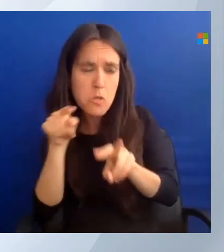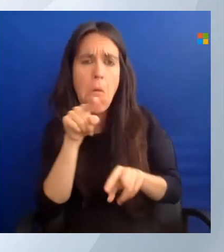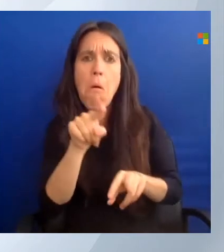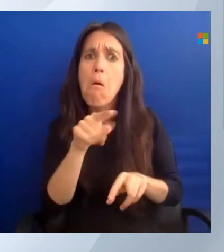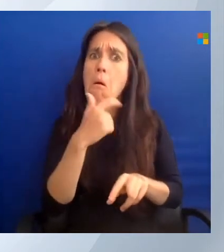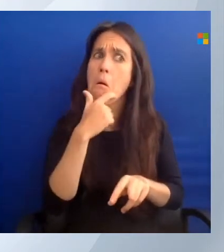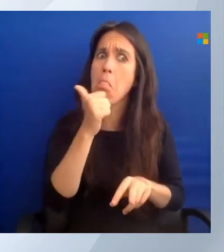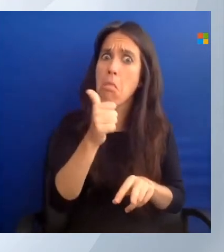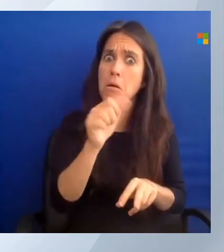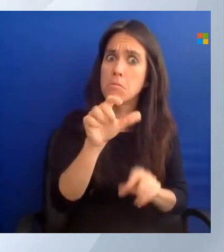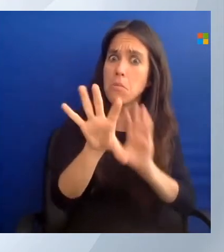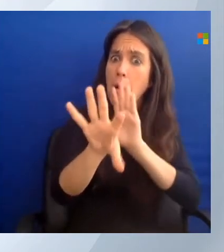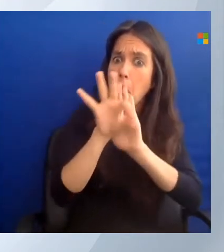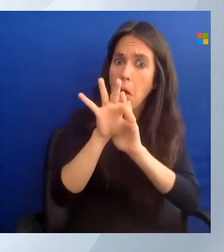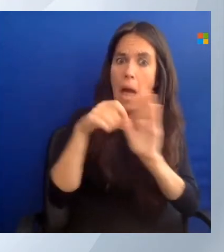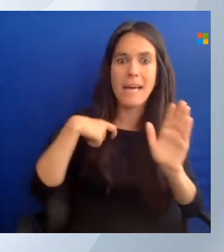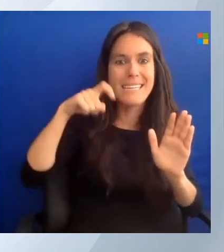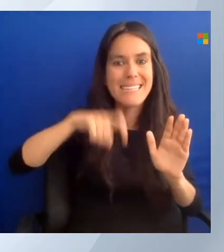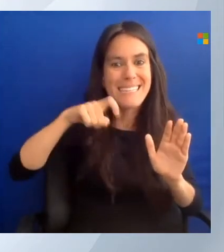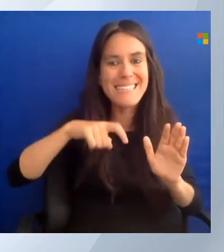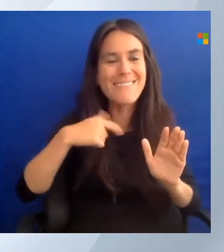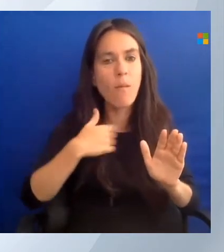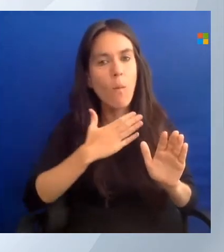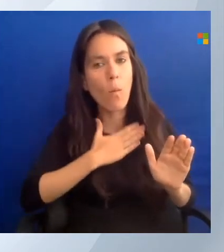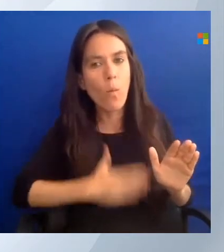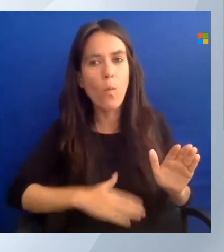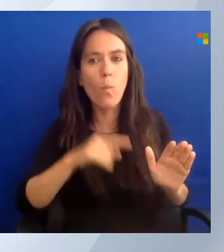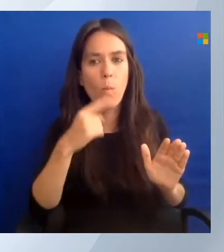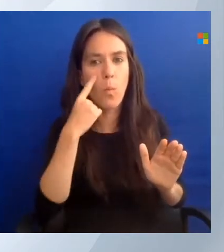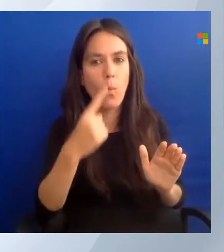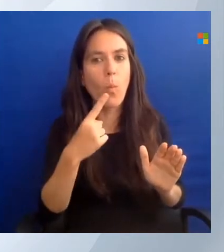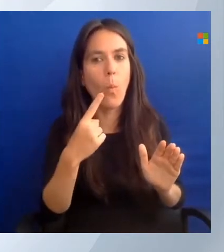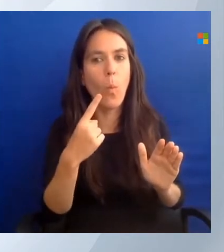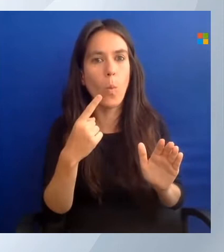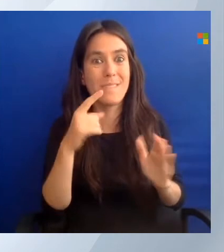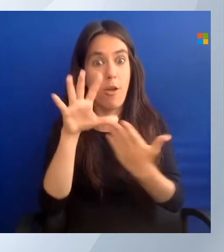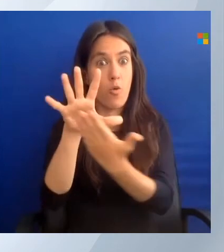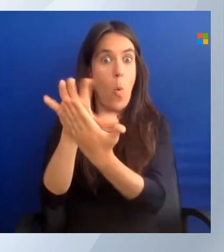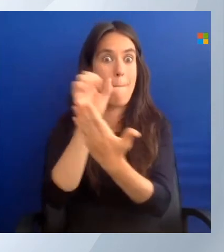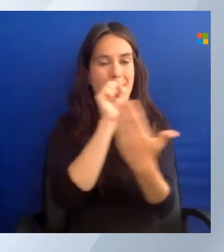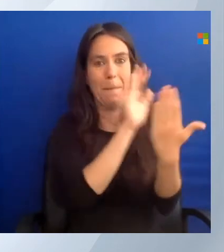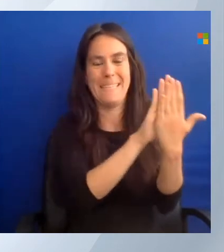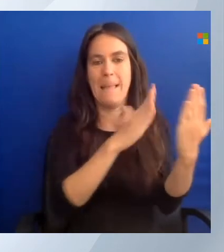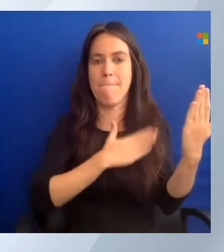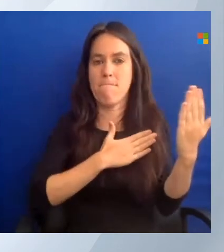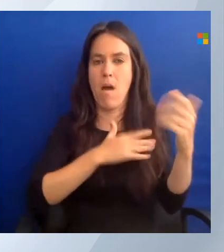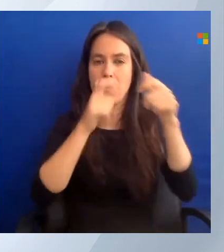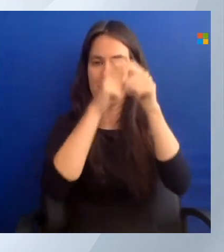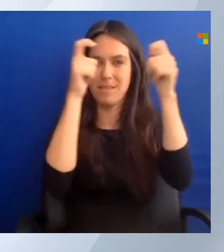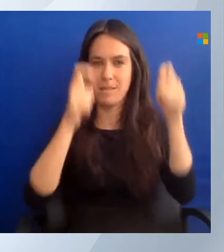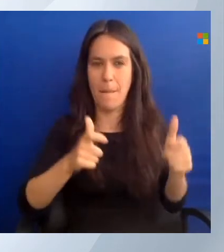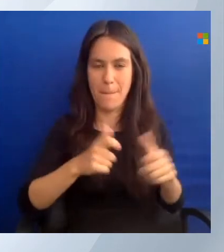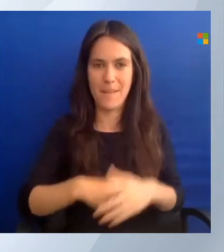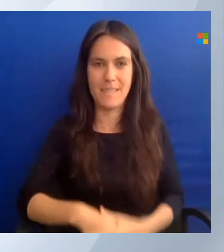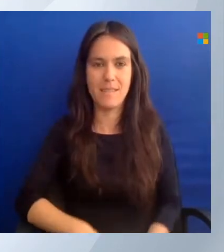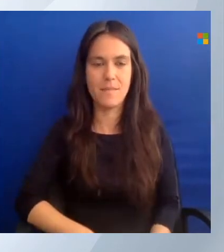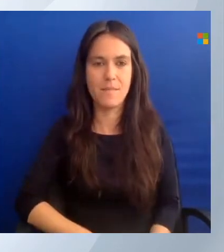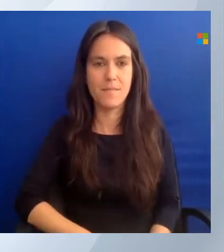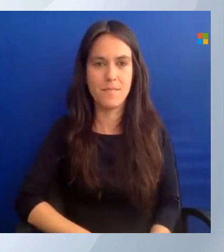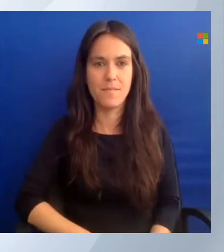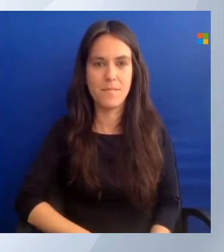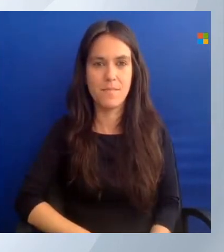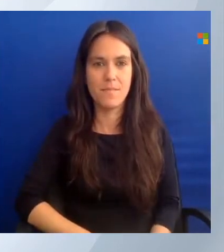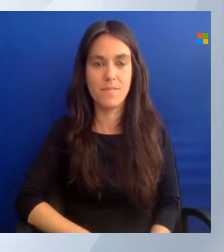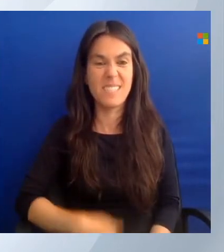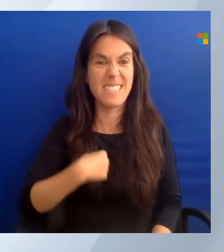Well, I know I can use this, set it to true and copy and paste it to my own template. And like I said, that access tier which I said here, I can